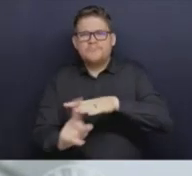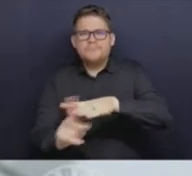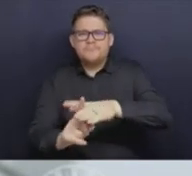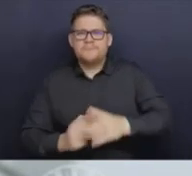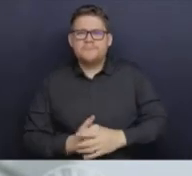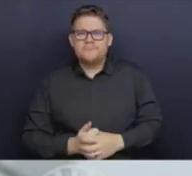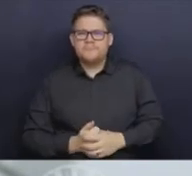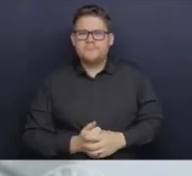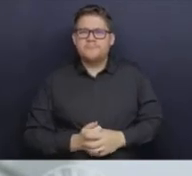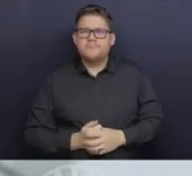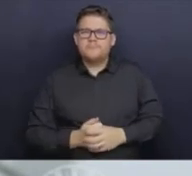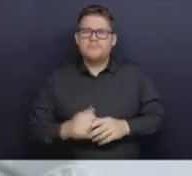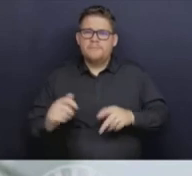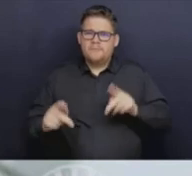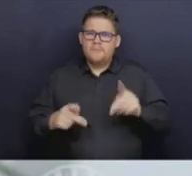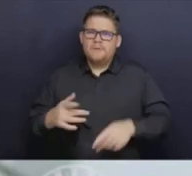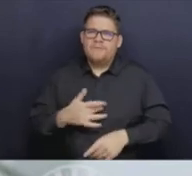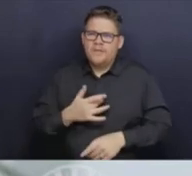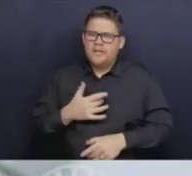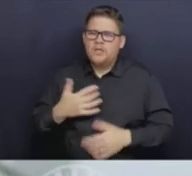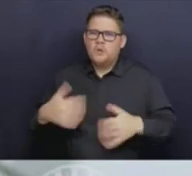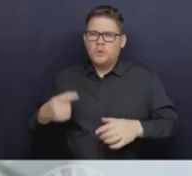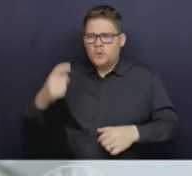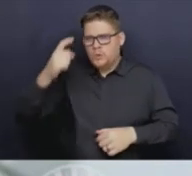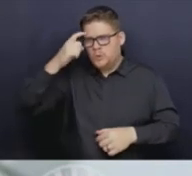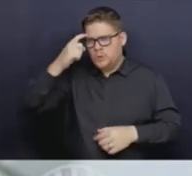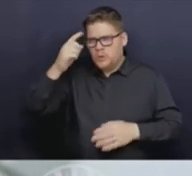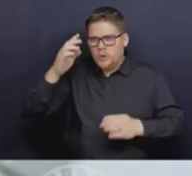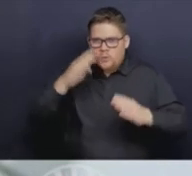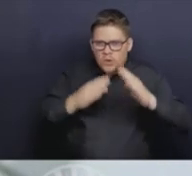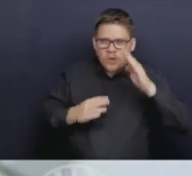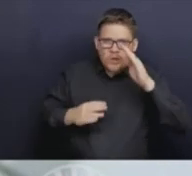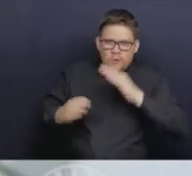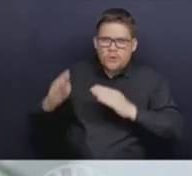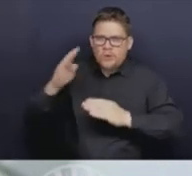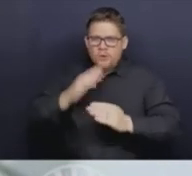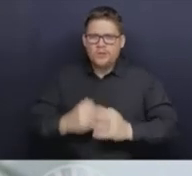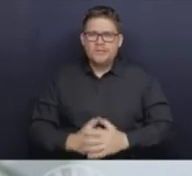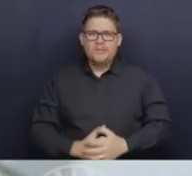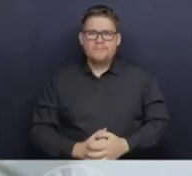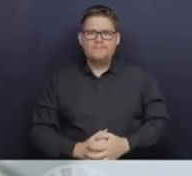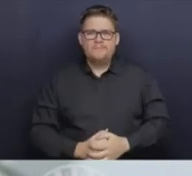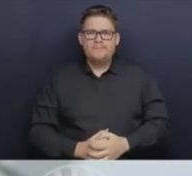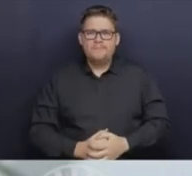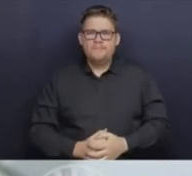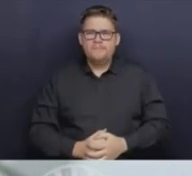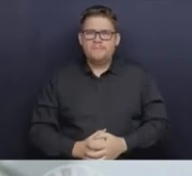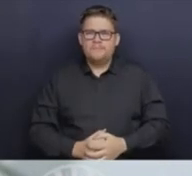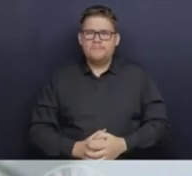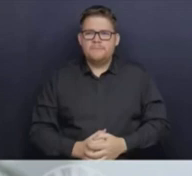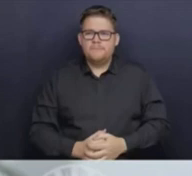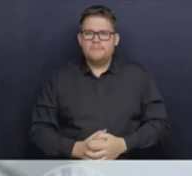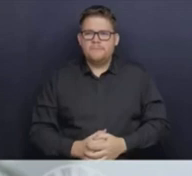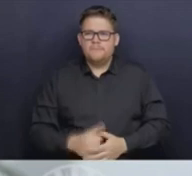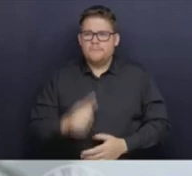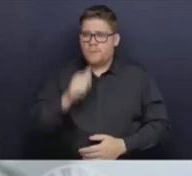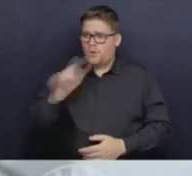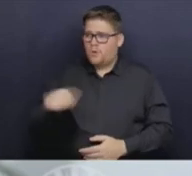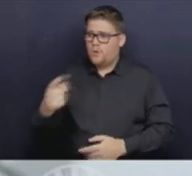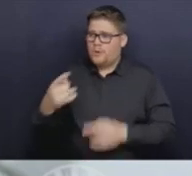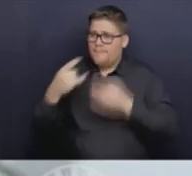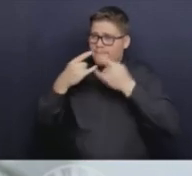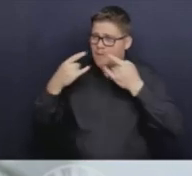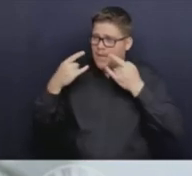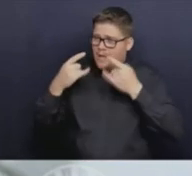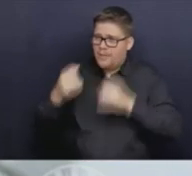in mental health issues in particular. So it wasn't masking by itself that has, um, that has